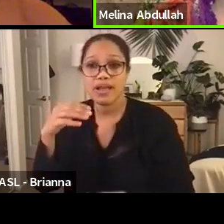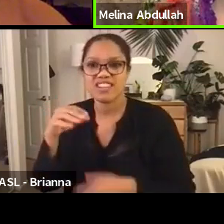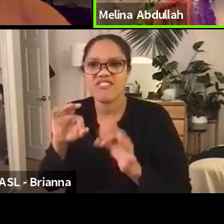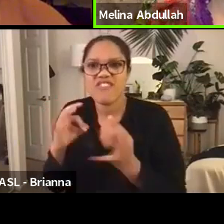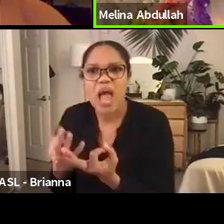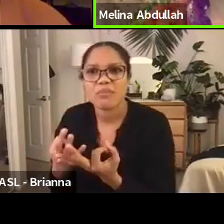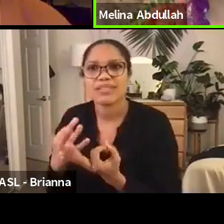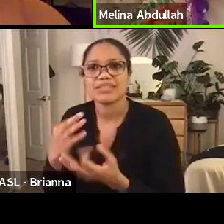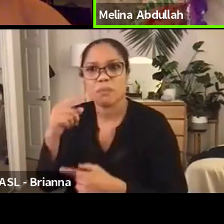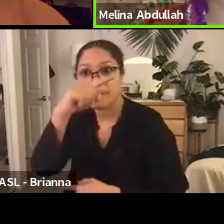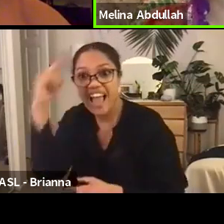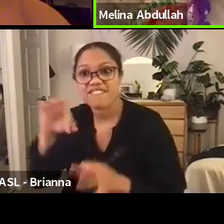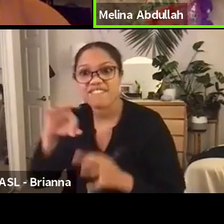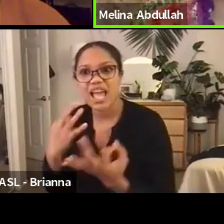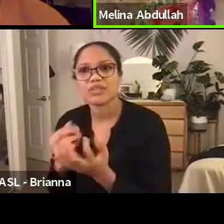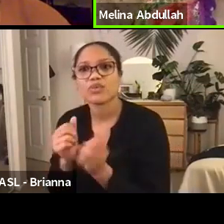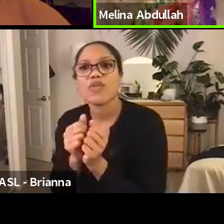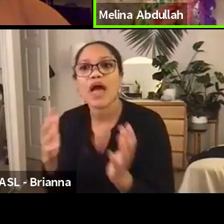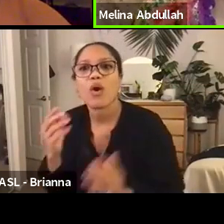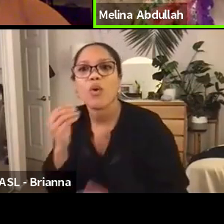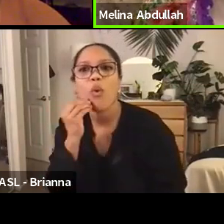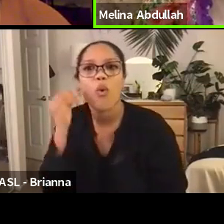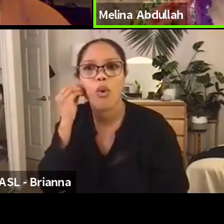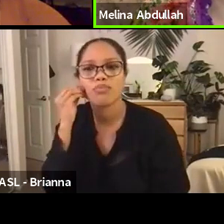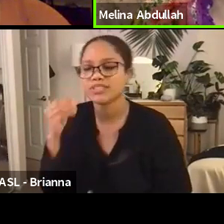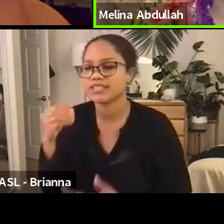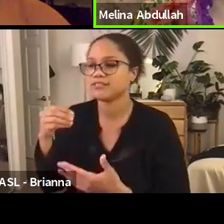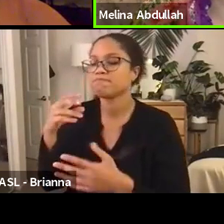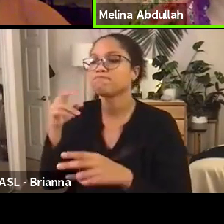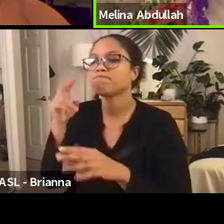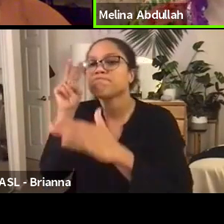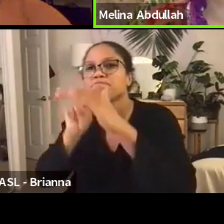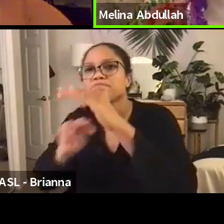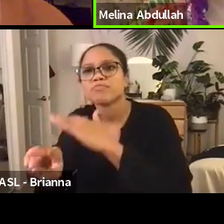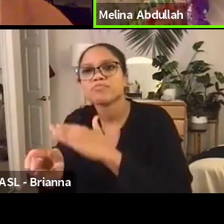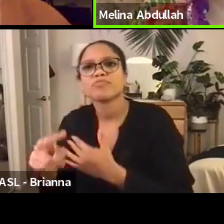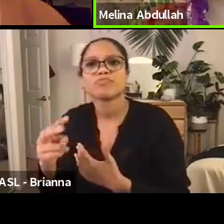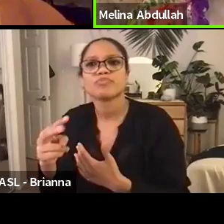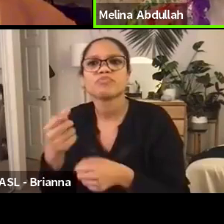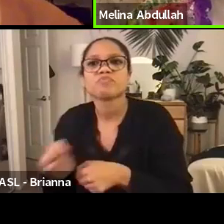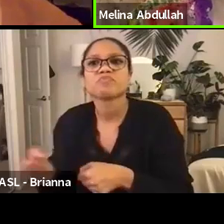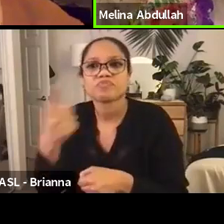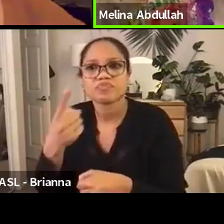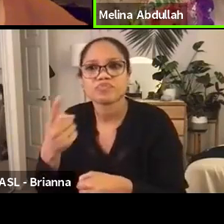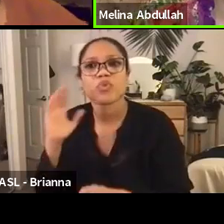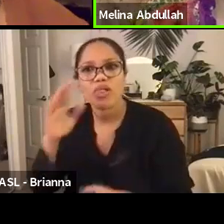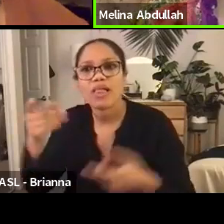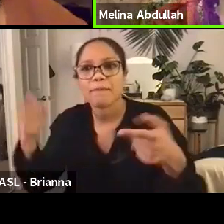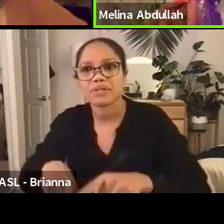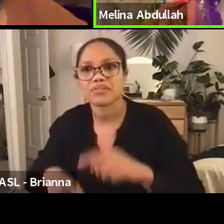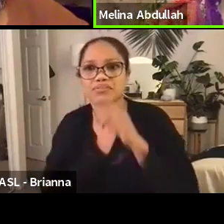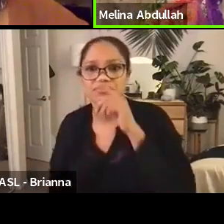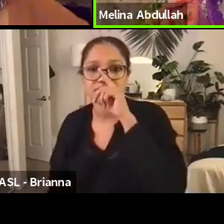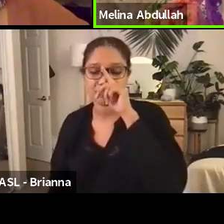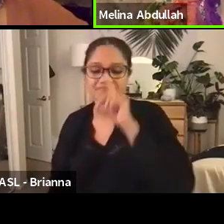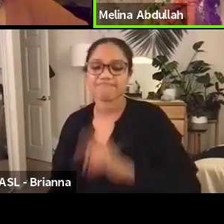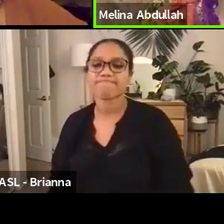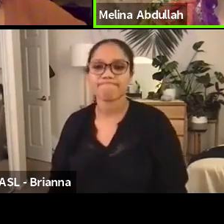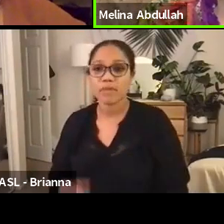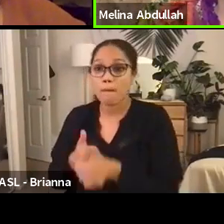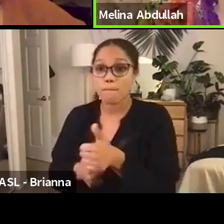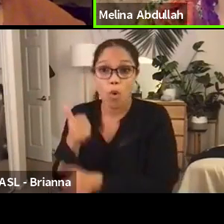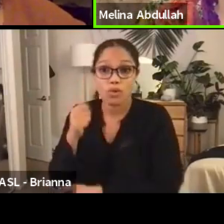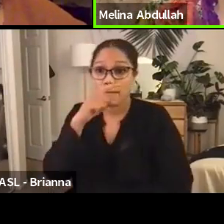-19. And that's in the next year, right? We're already at 60,000. They're projecting another hundred thousand, mostly black